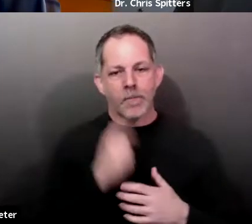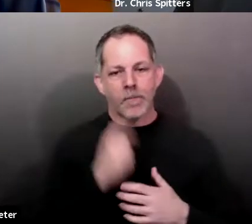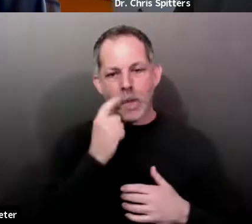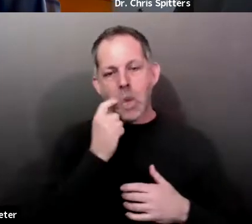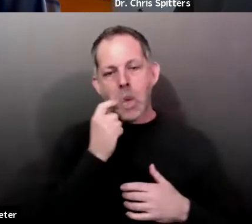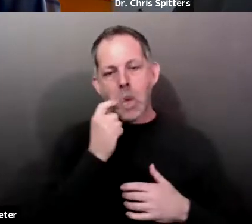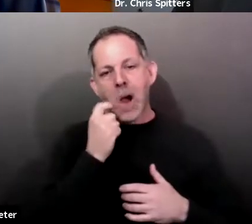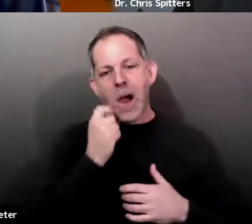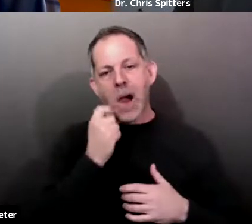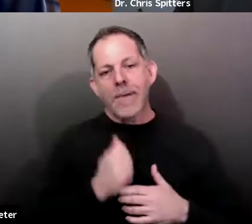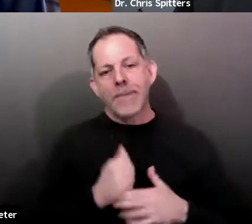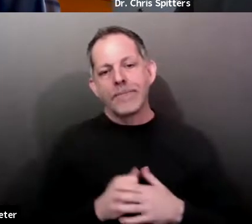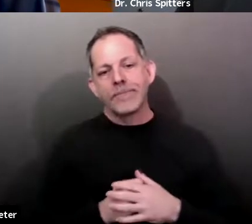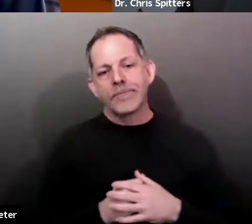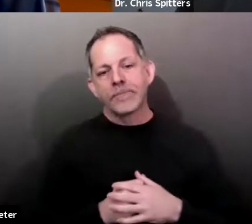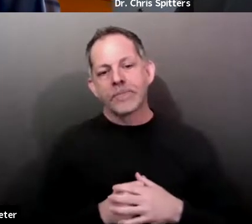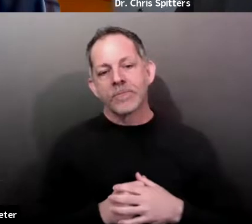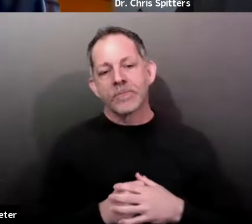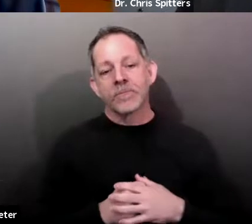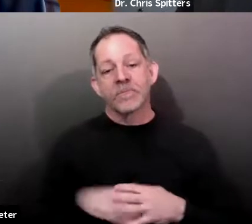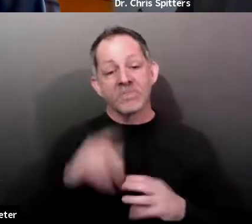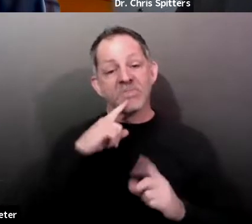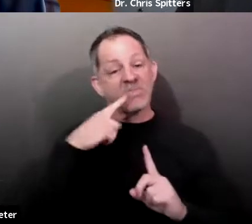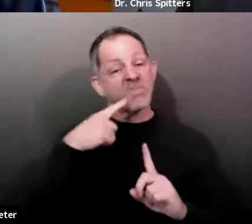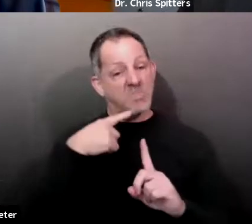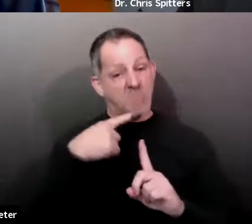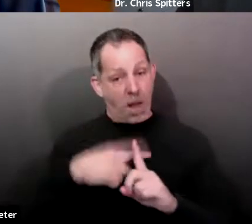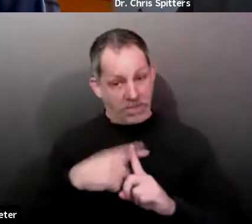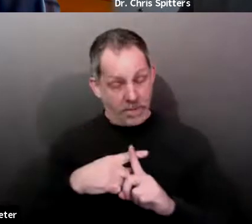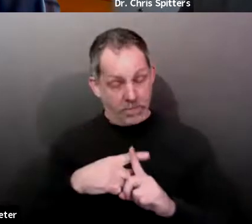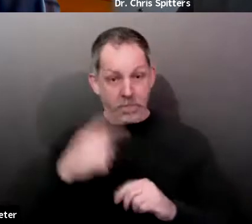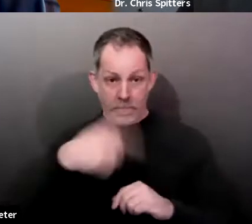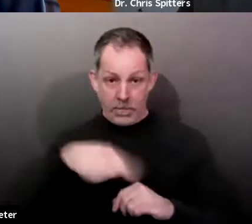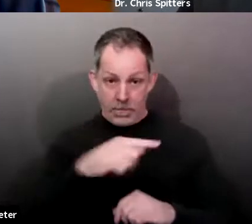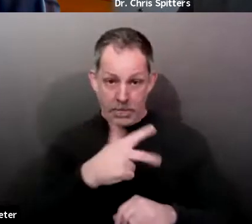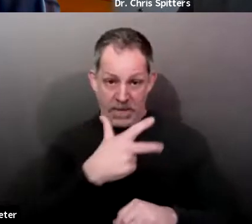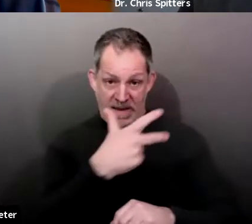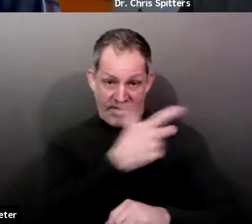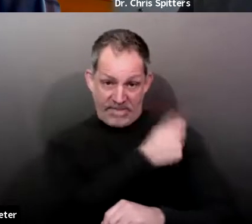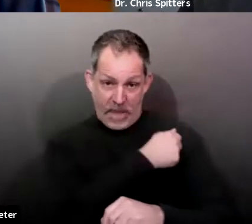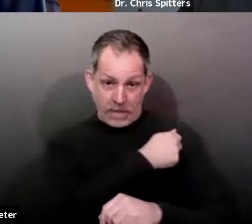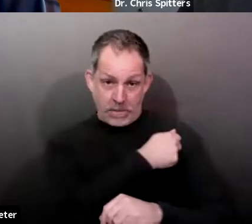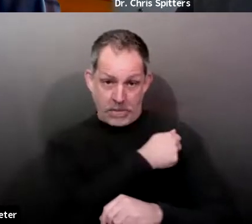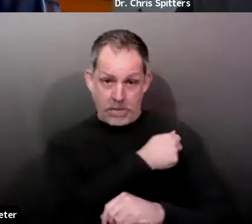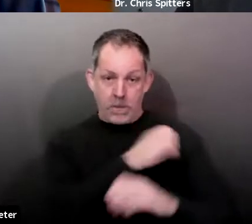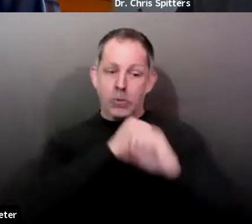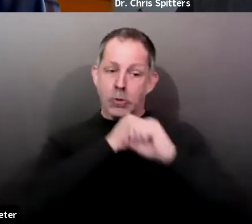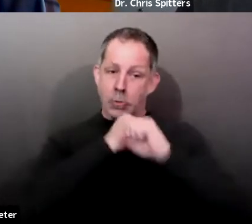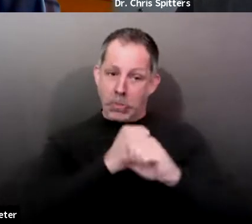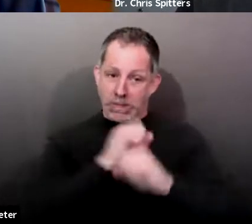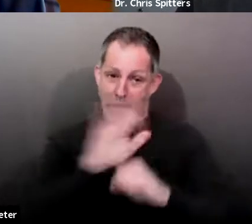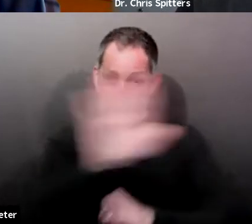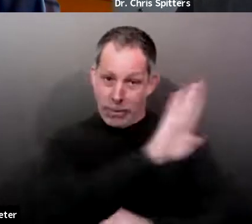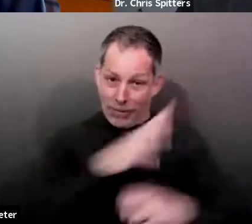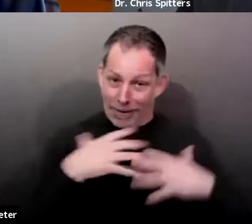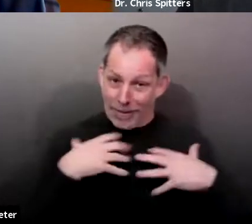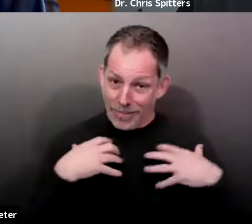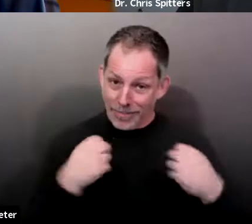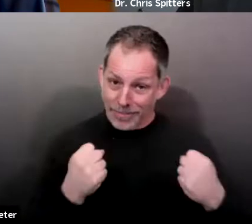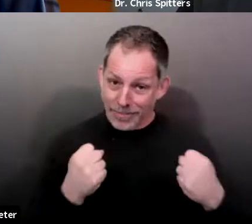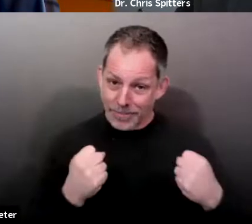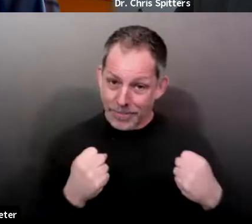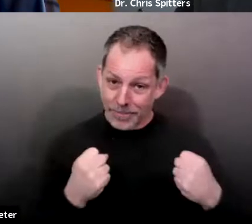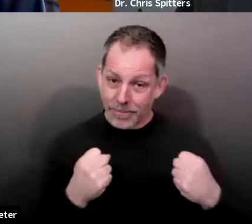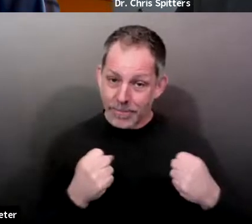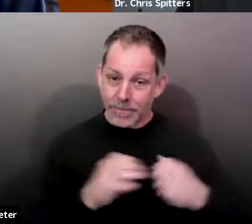uh, to getting vaccinated. And in addition to protecting one's health, there could be privileges afforded. Uh, on the other hand,